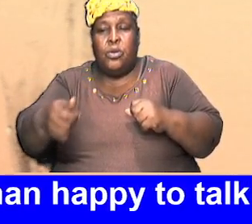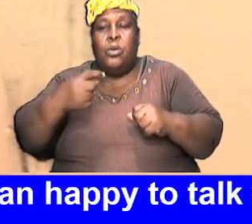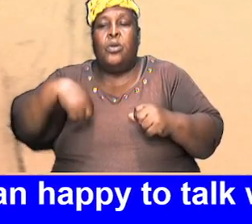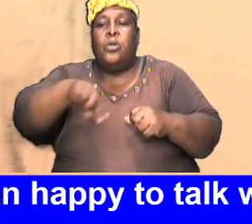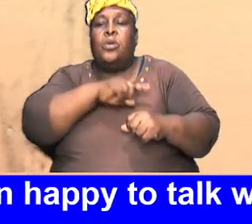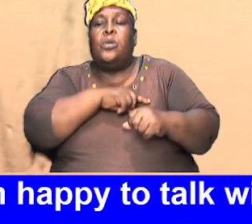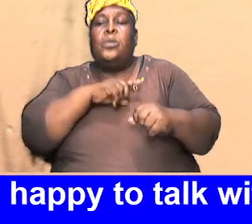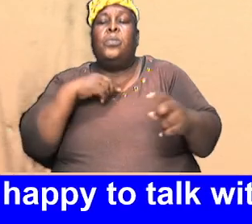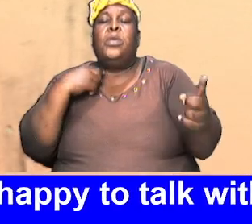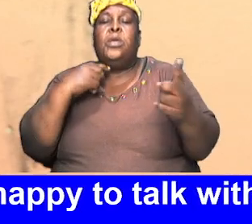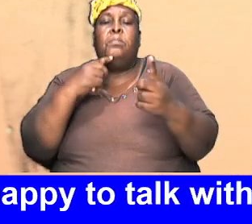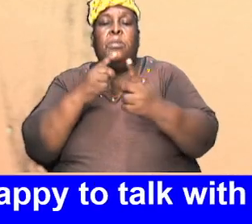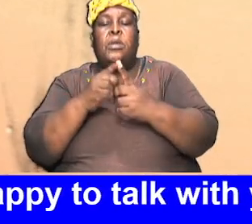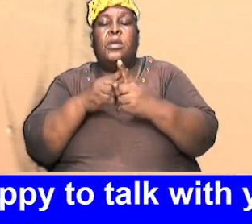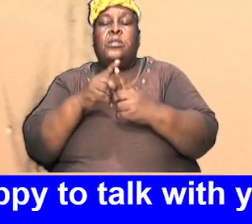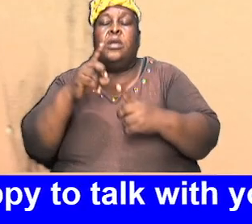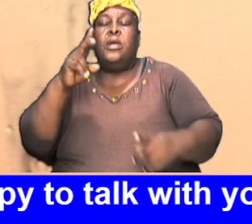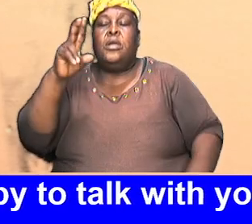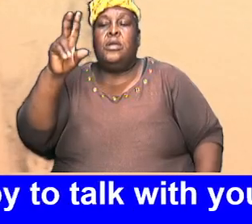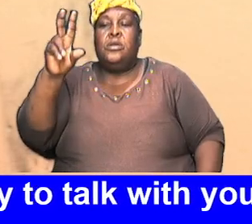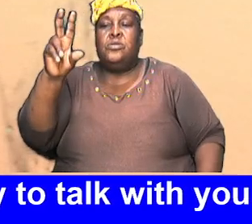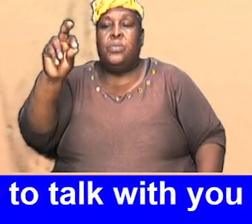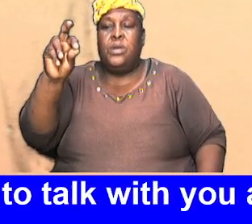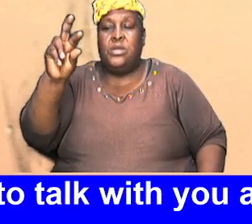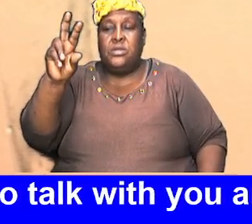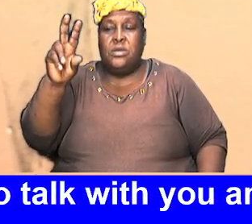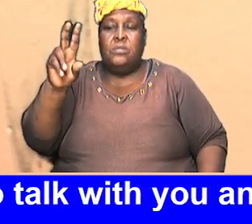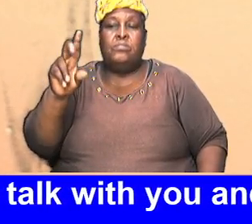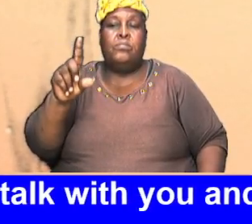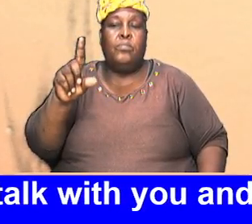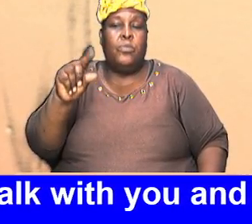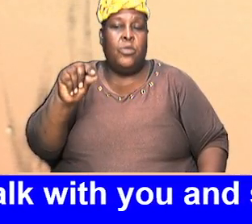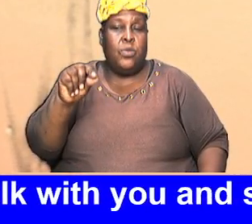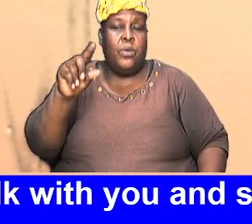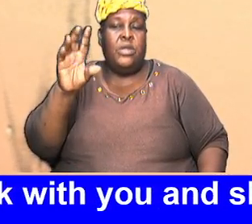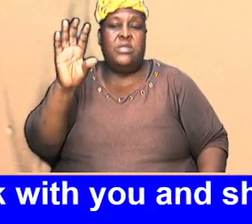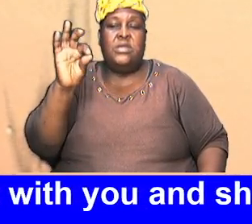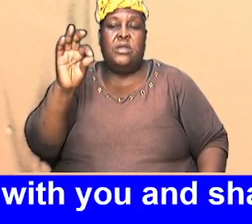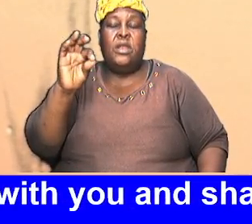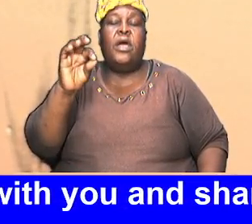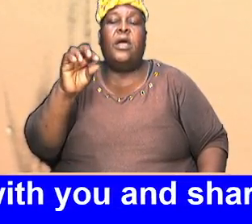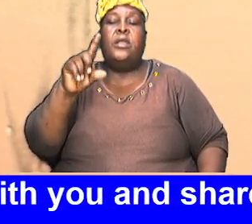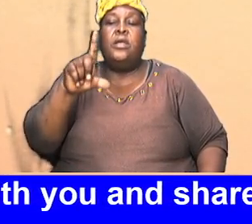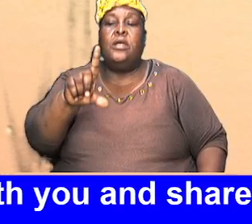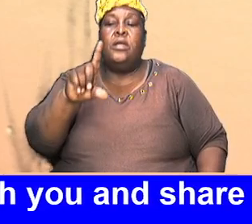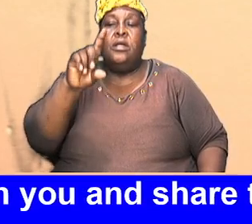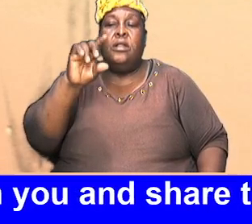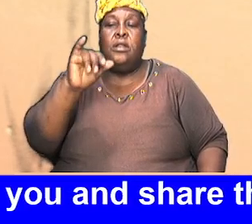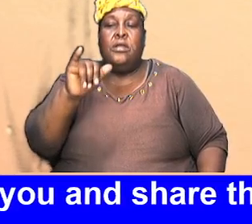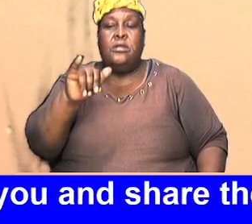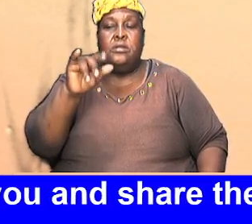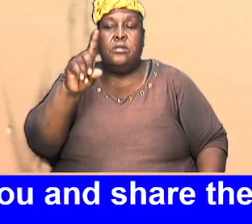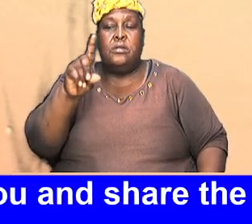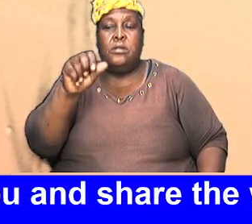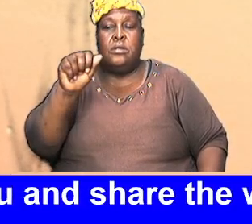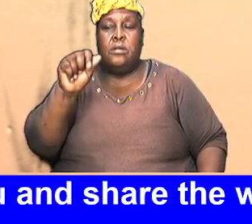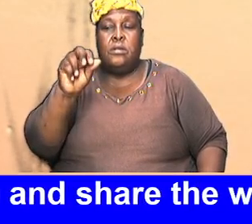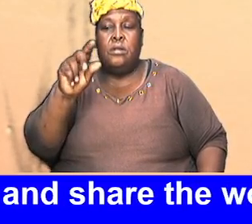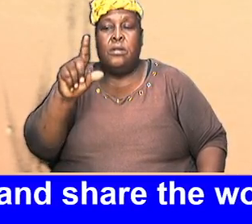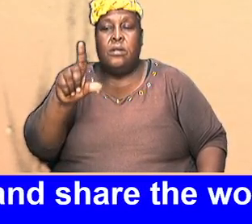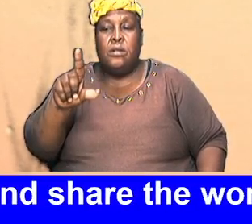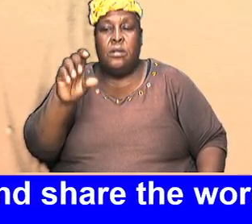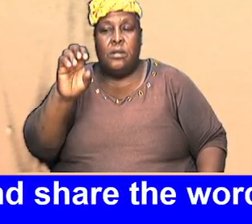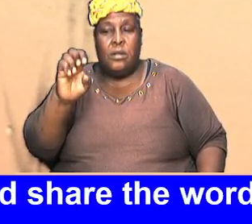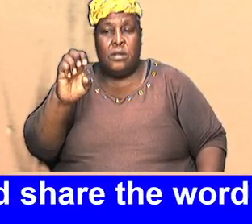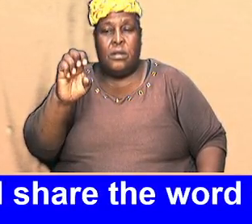meet up here at 29 so we're going to have some buses to take us down to Dinary Road amen for